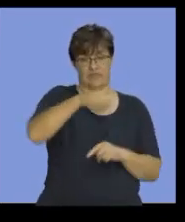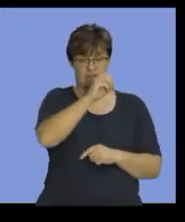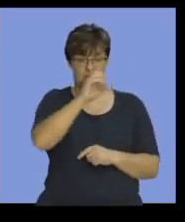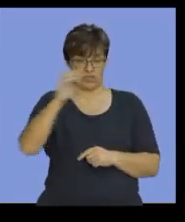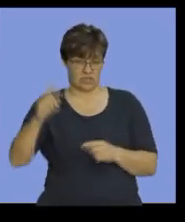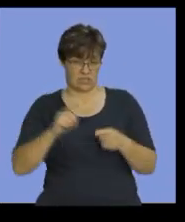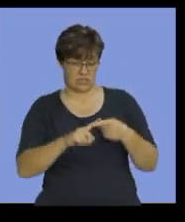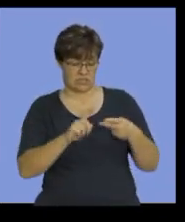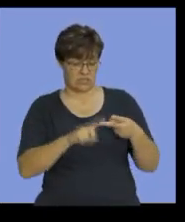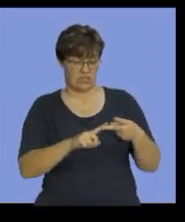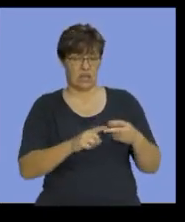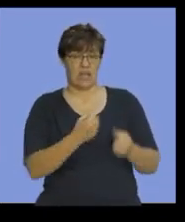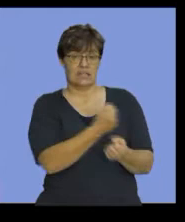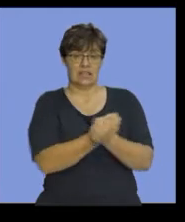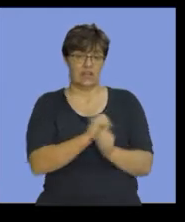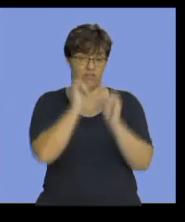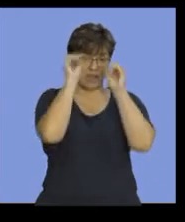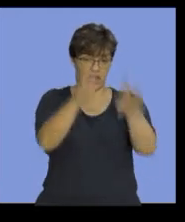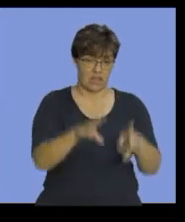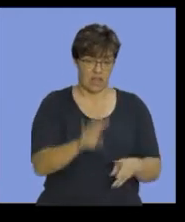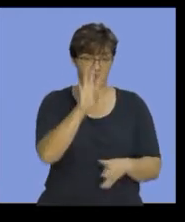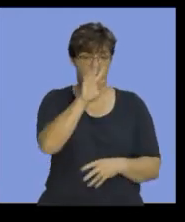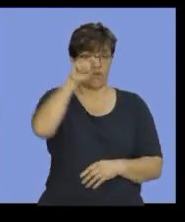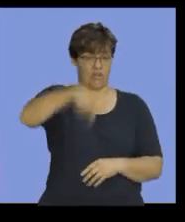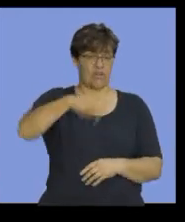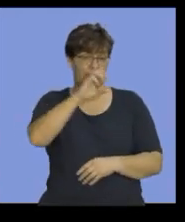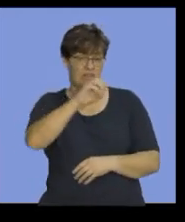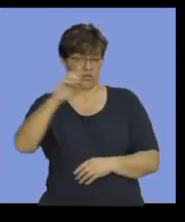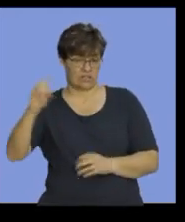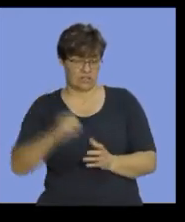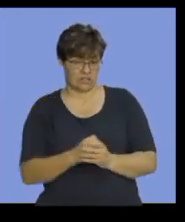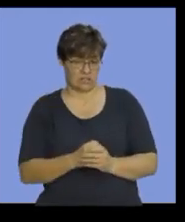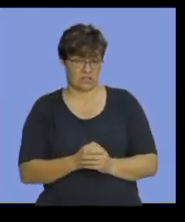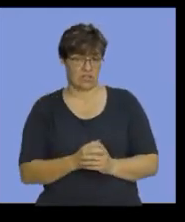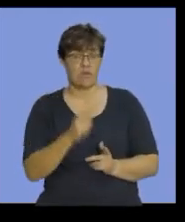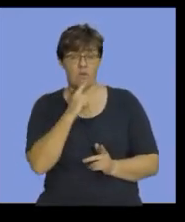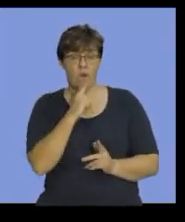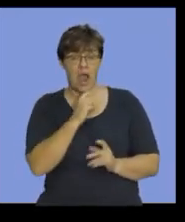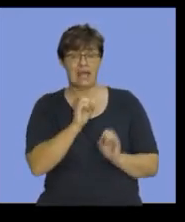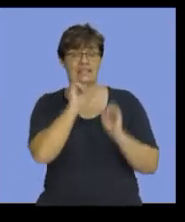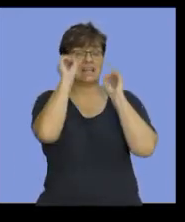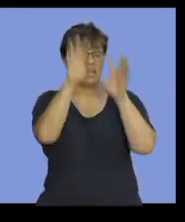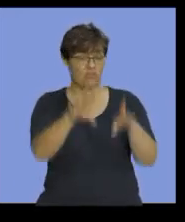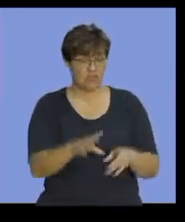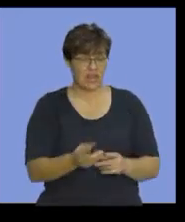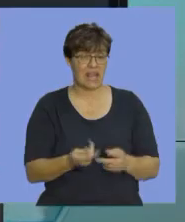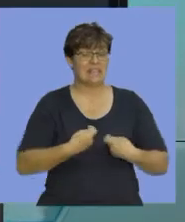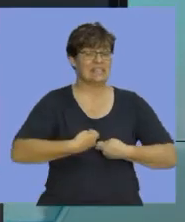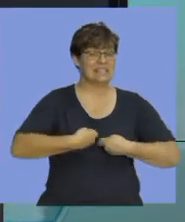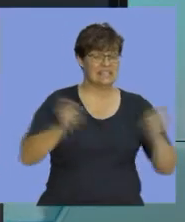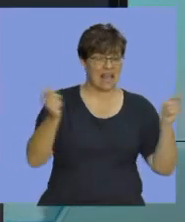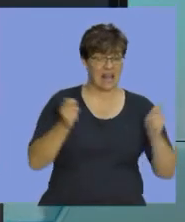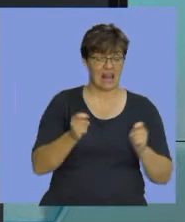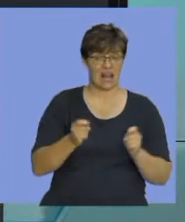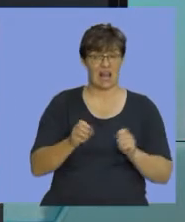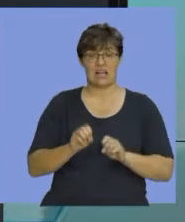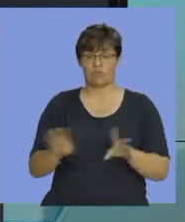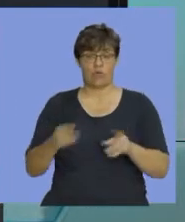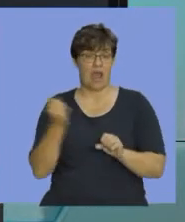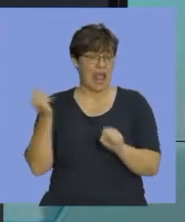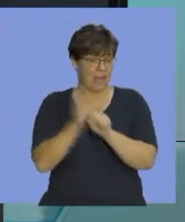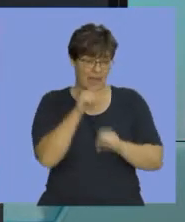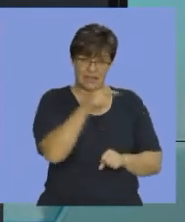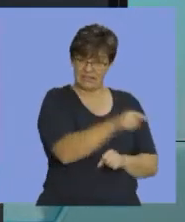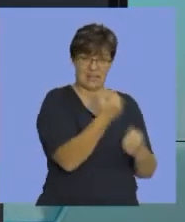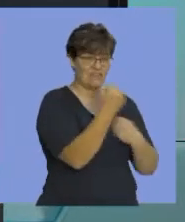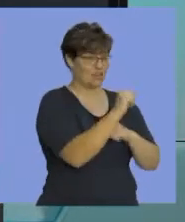Delivery vehicle, 4,000. Be careful. Anything dealing with delivery, selling and distribution, no impact